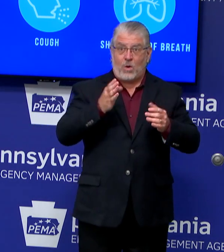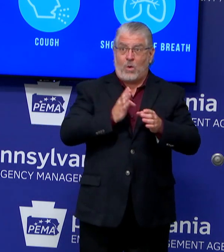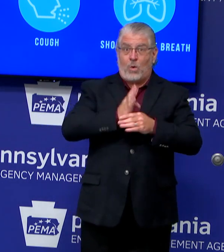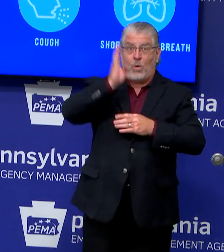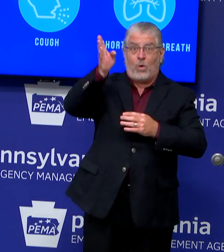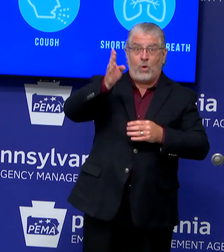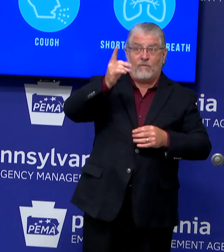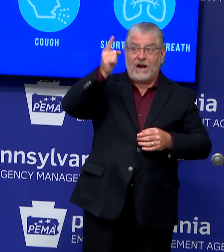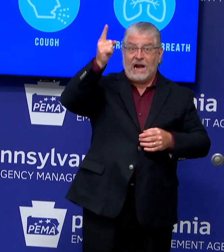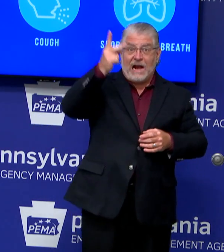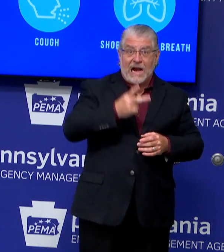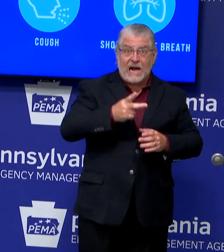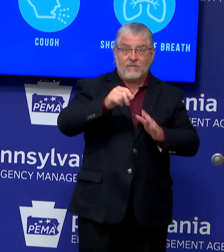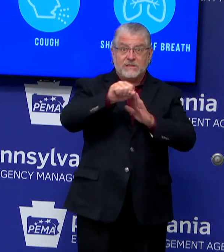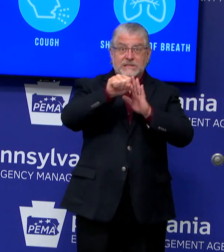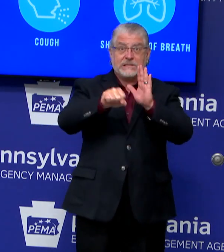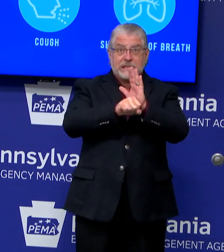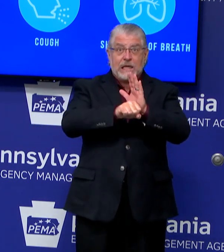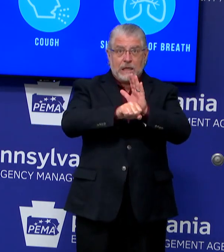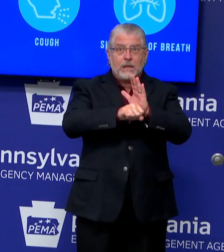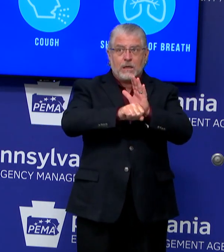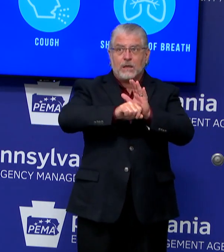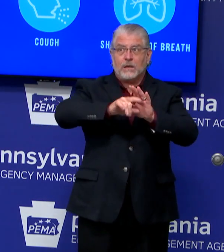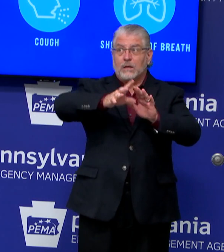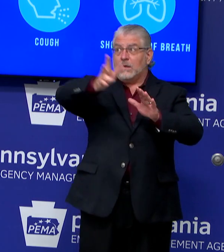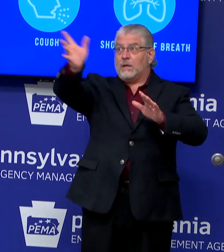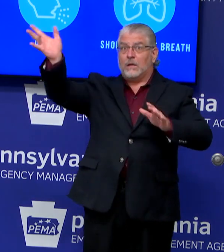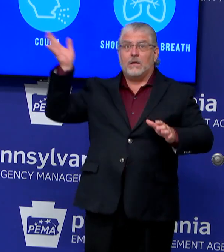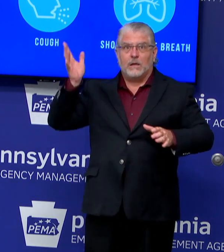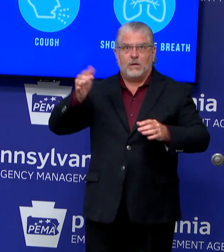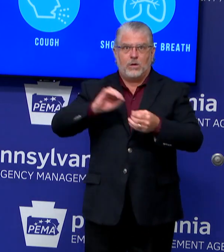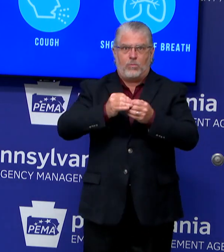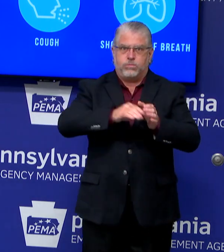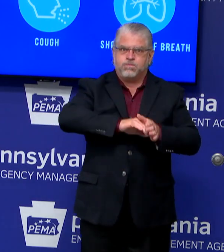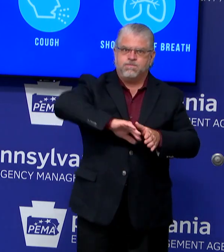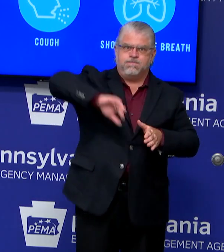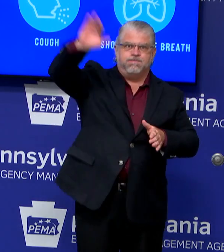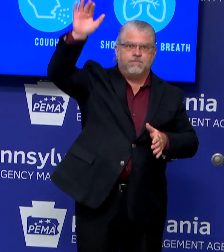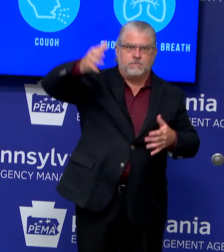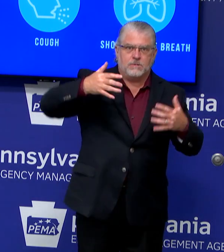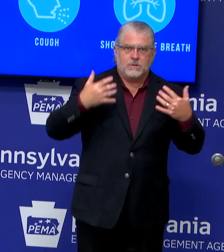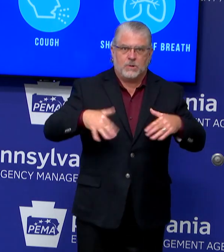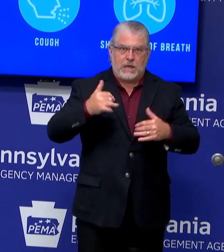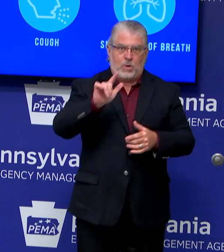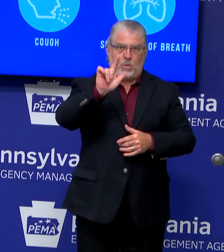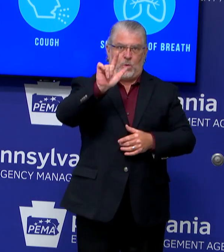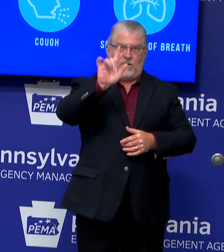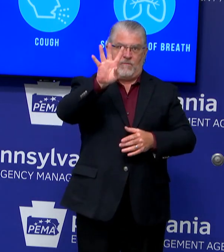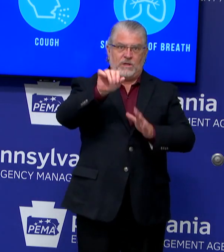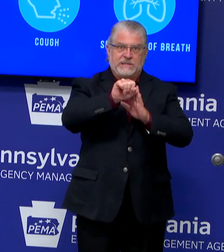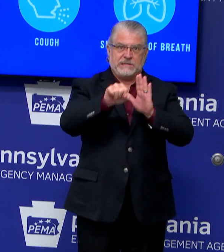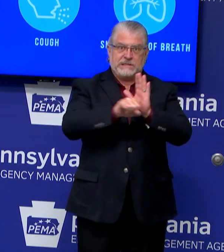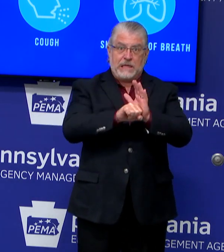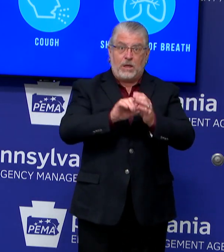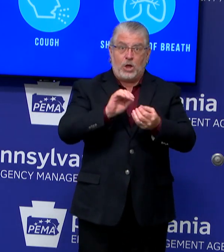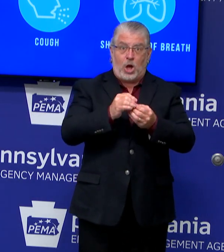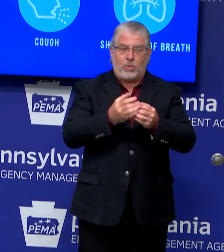today, 23 or so states are, 24 actually, having an increase in cases. We're not.